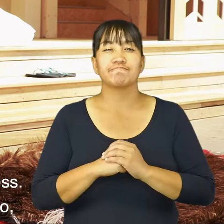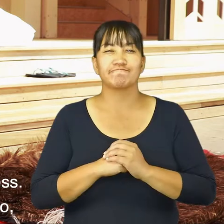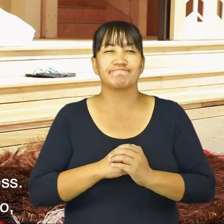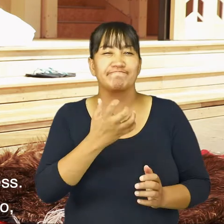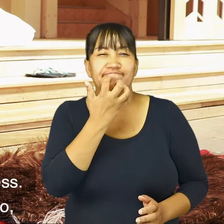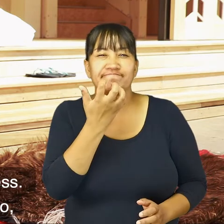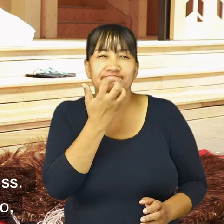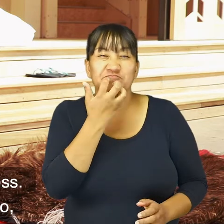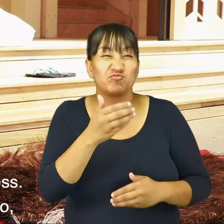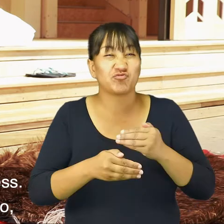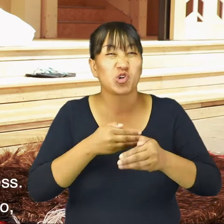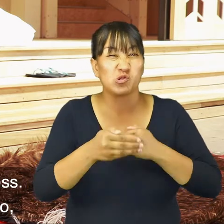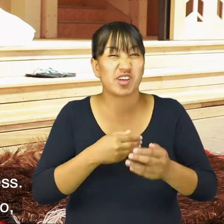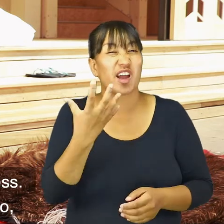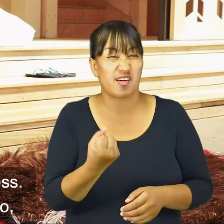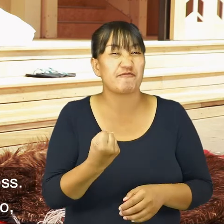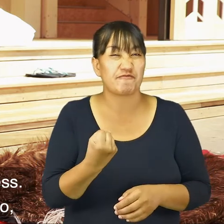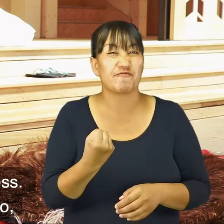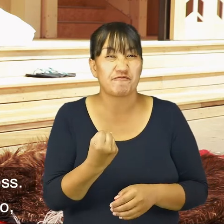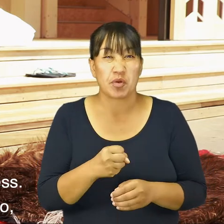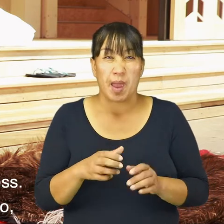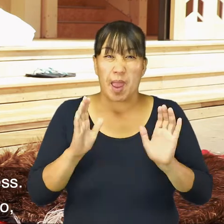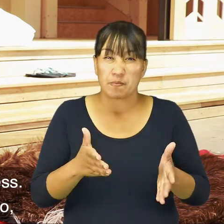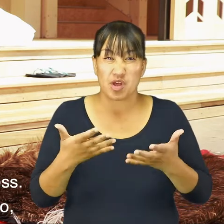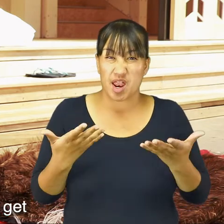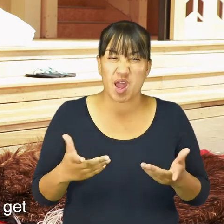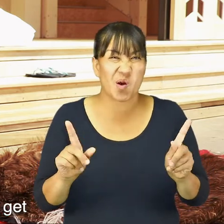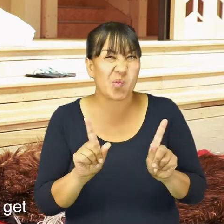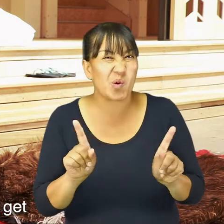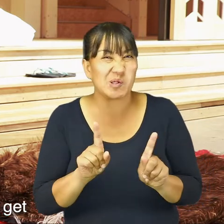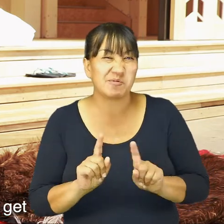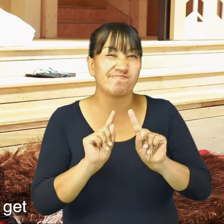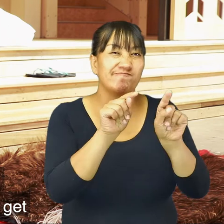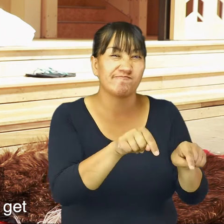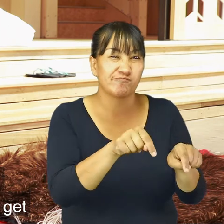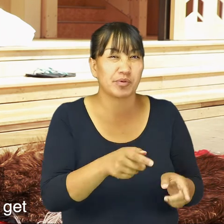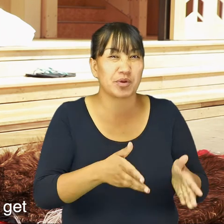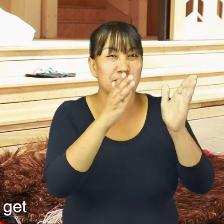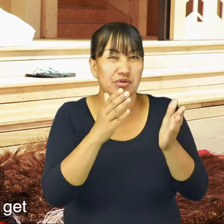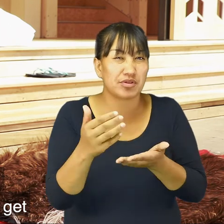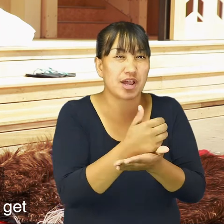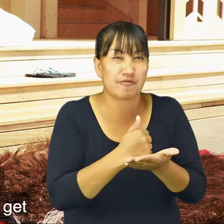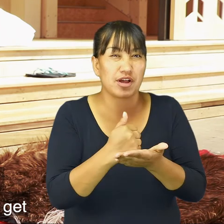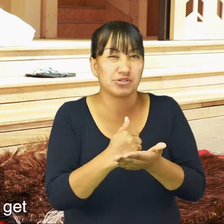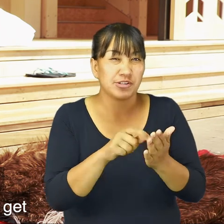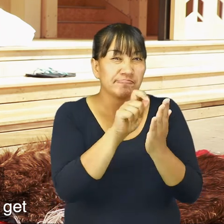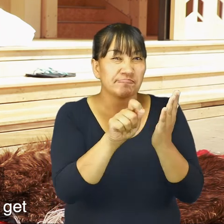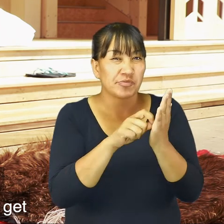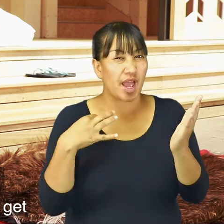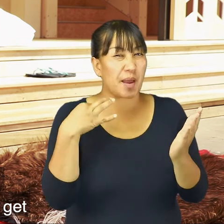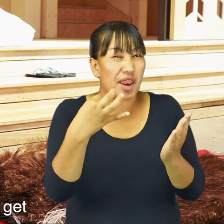This is a pelting process. So, now we have to go to, we have to go to dock. We make an